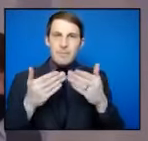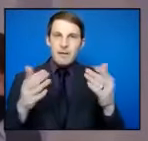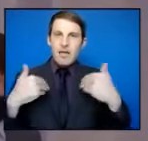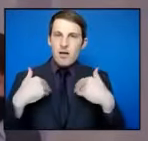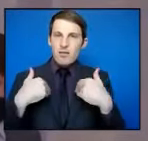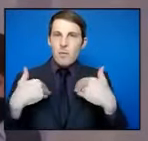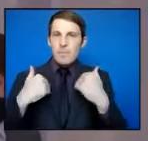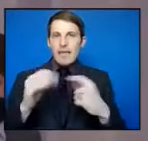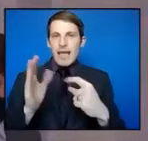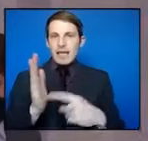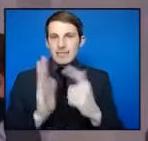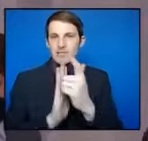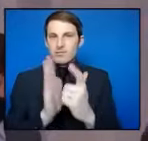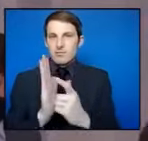issued.